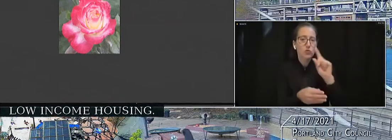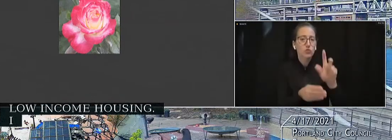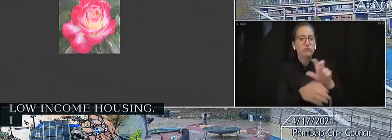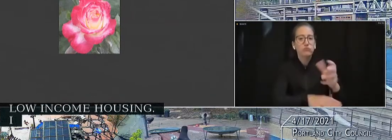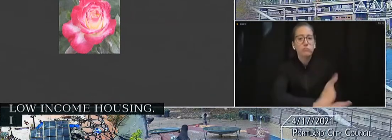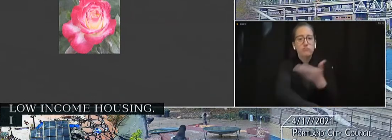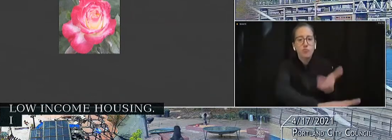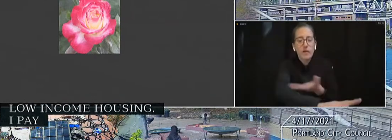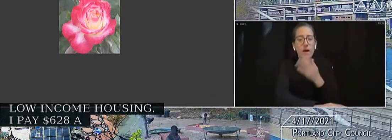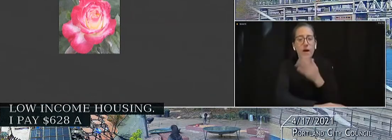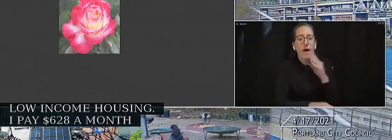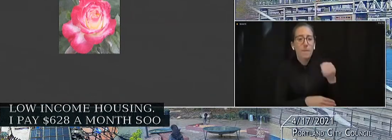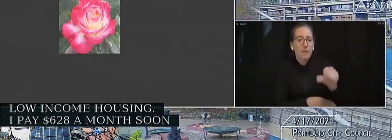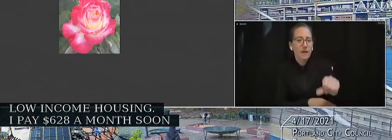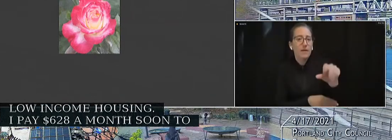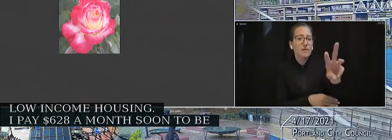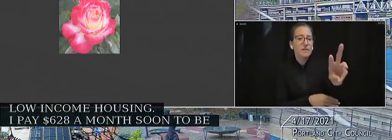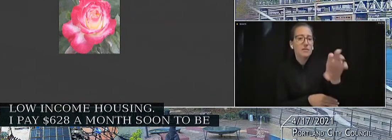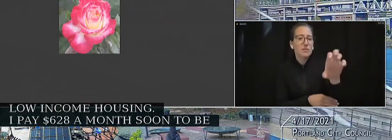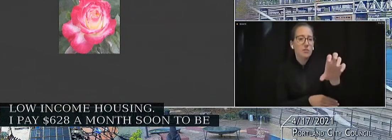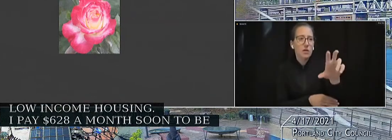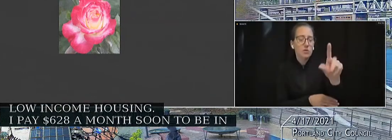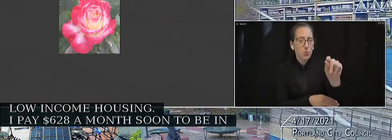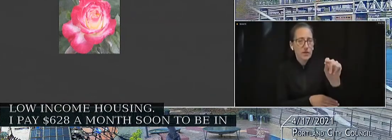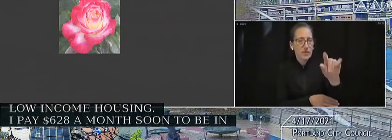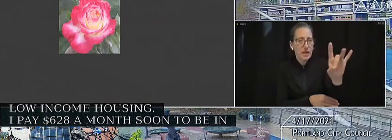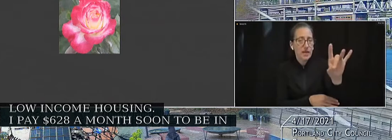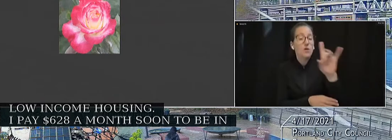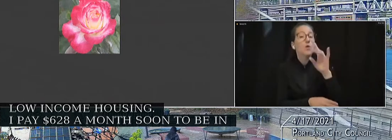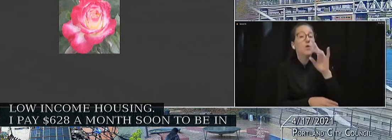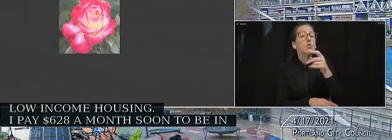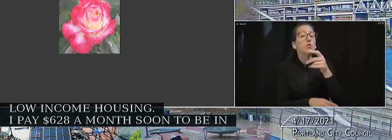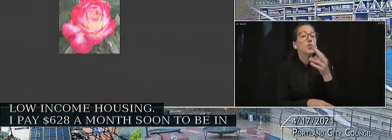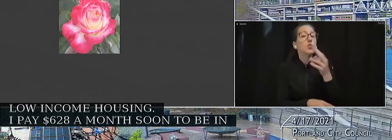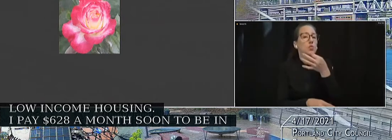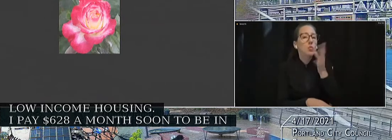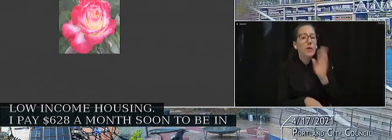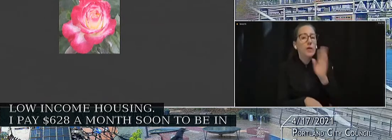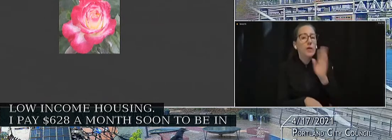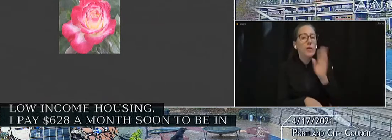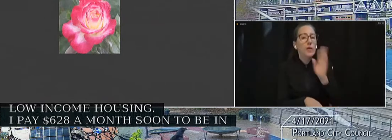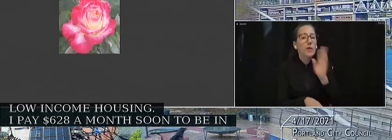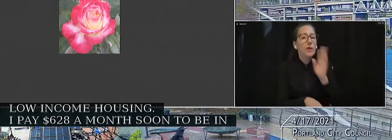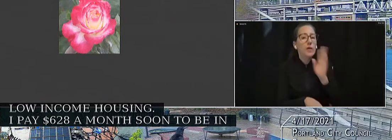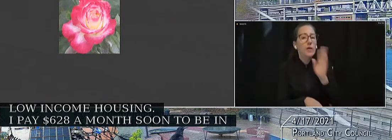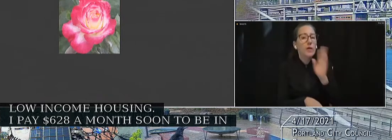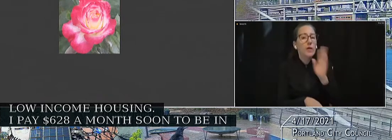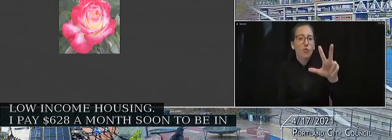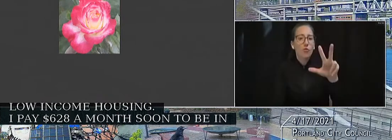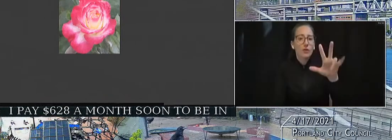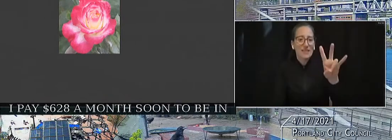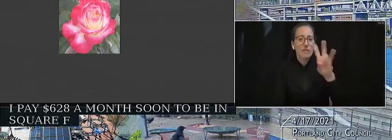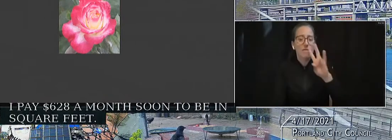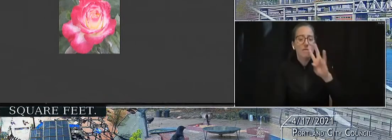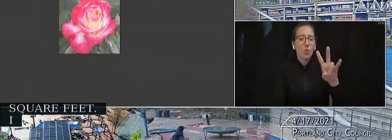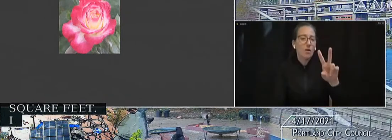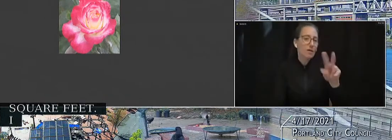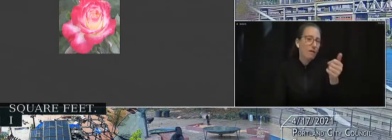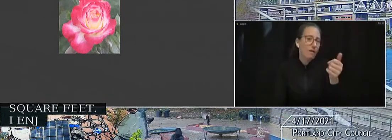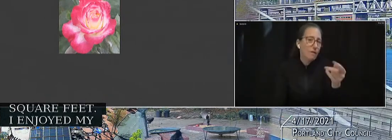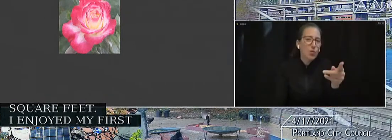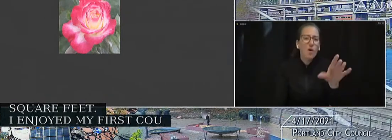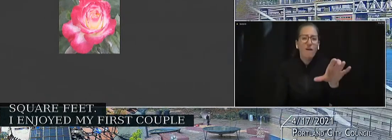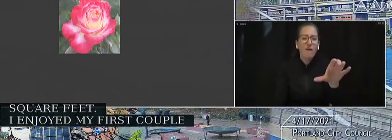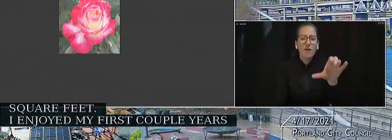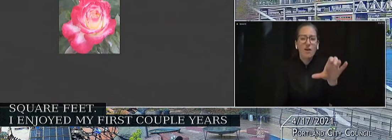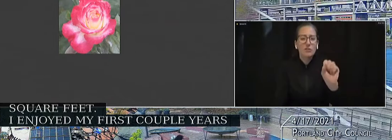month, soon to be increased to $6.47 for 300 square feet. I enjoyed my first couple of years and got along well in the neighborhood.